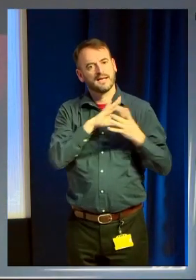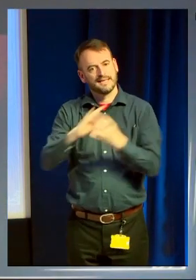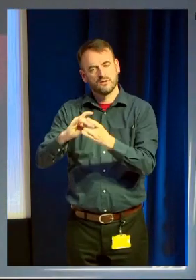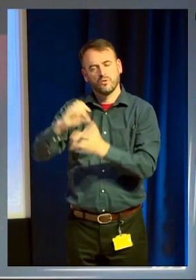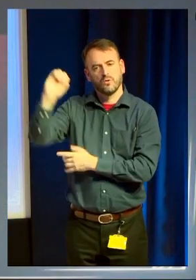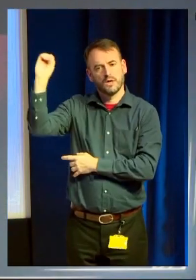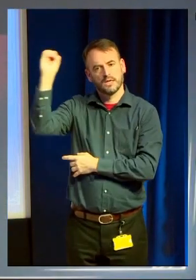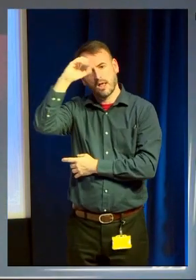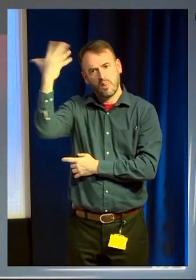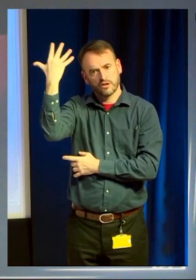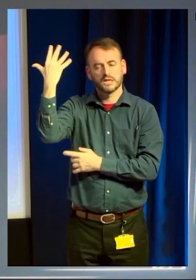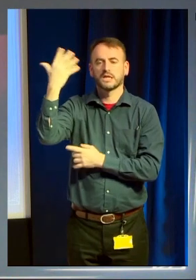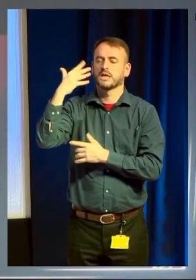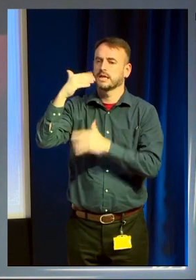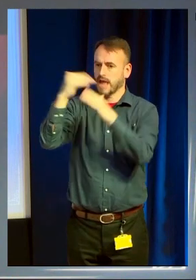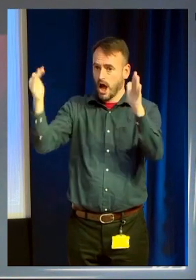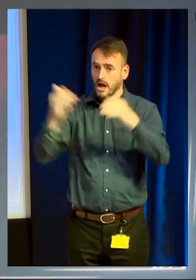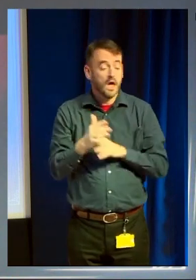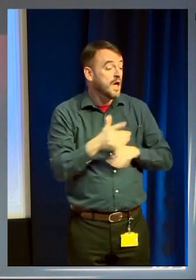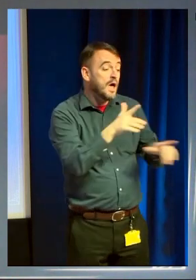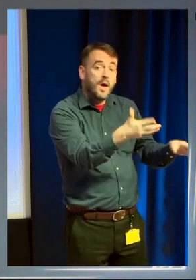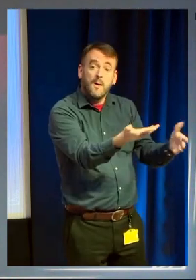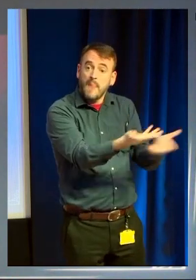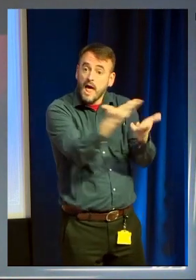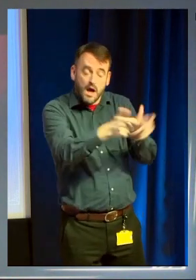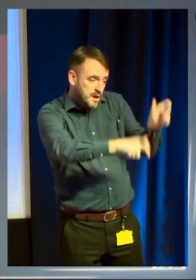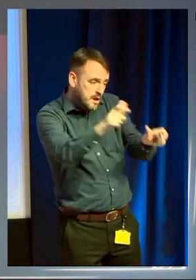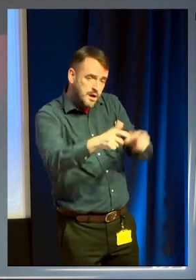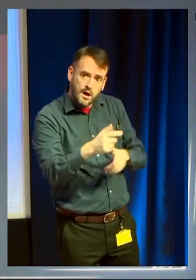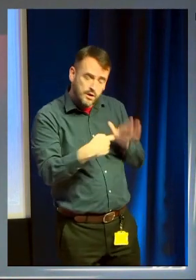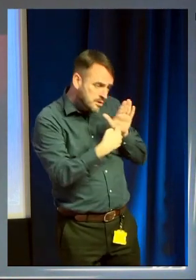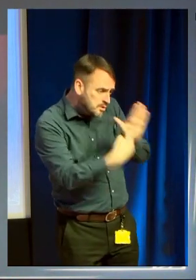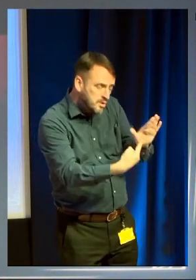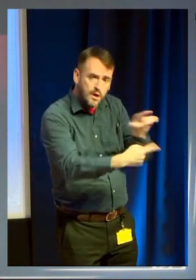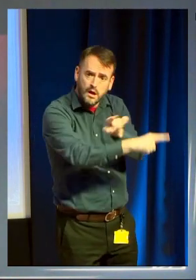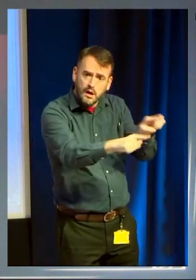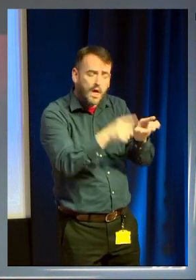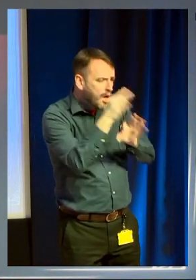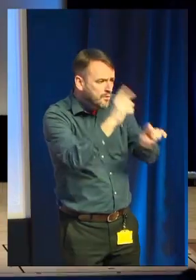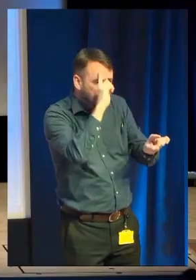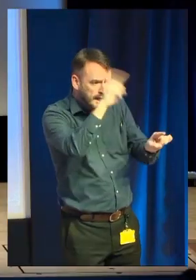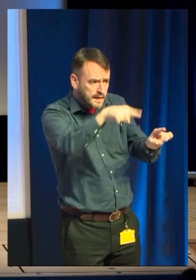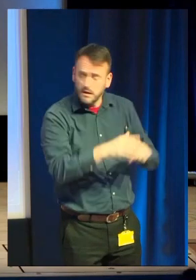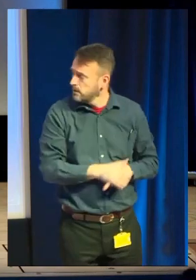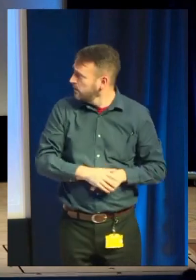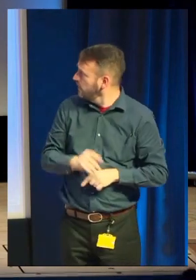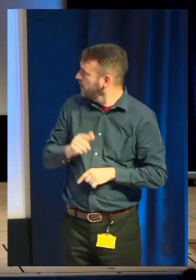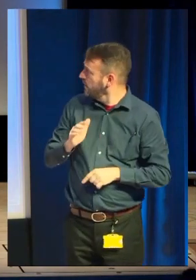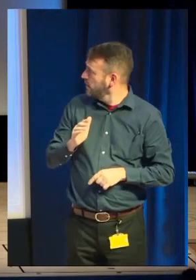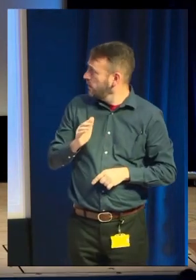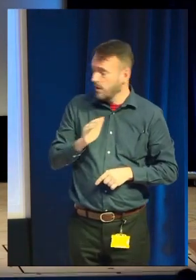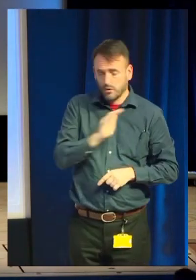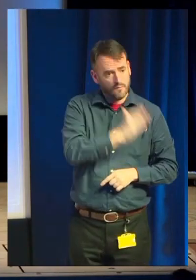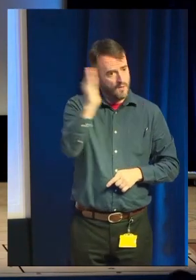actually, with our players to find out what these images made them think of. Top right is really obviously to do with Fallen London,